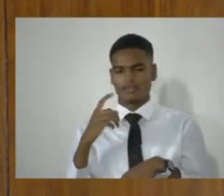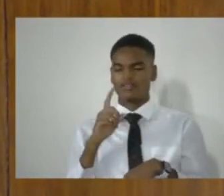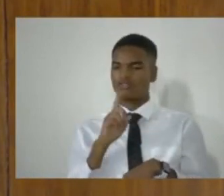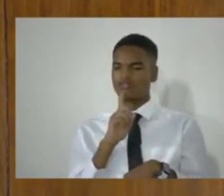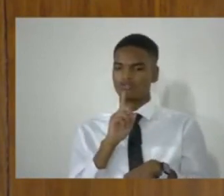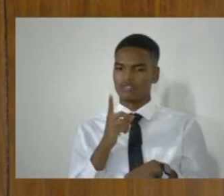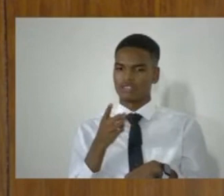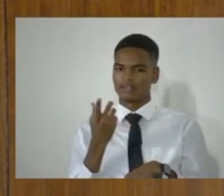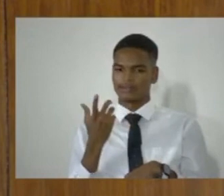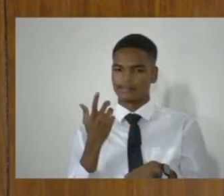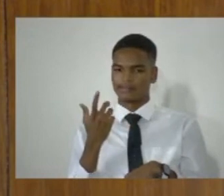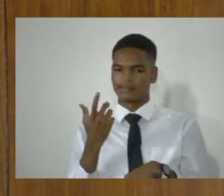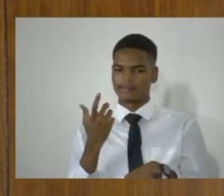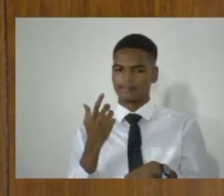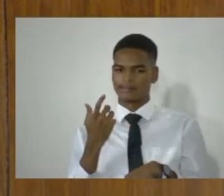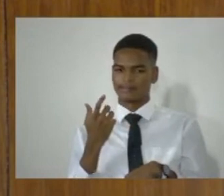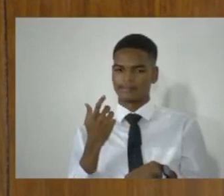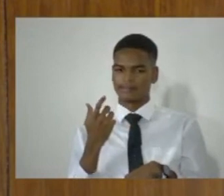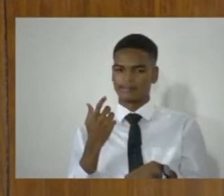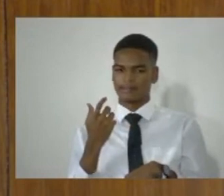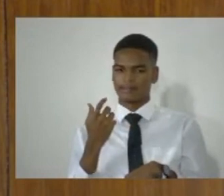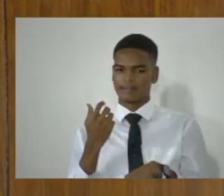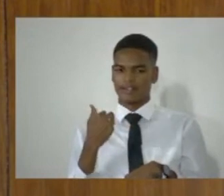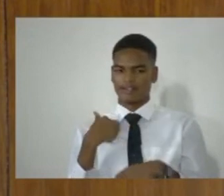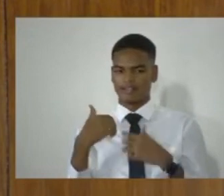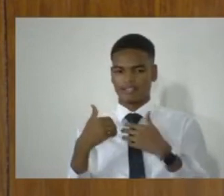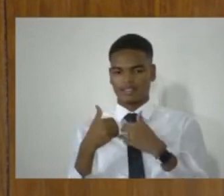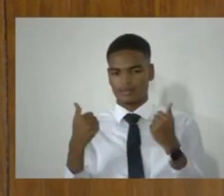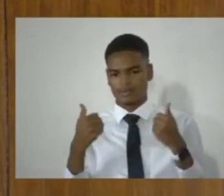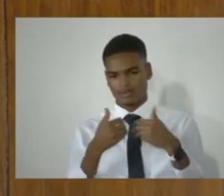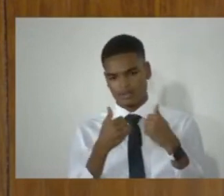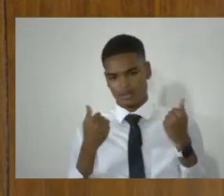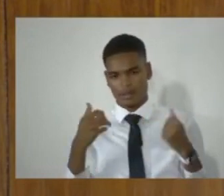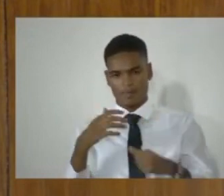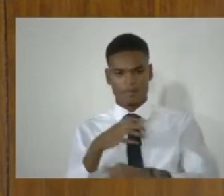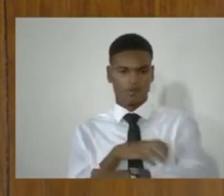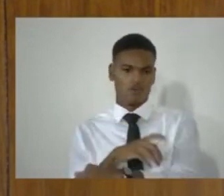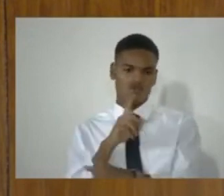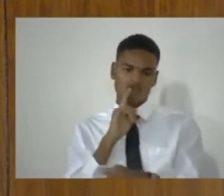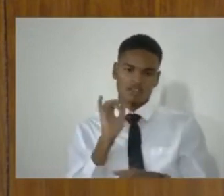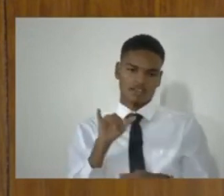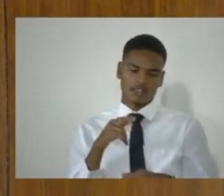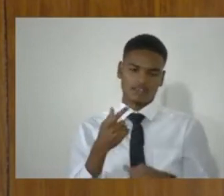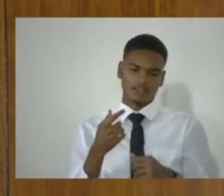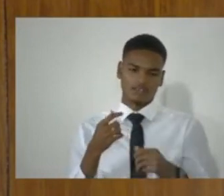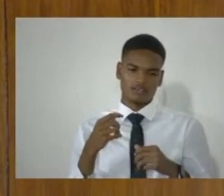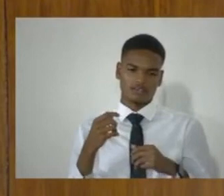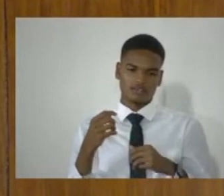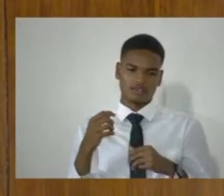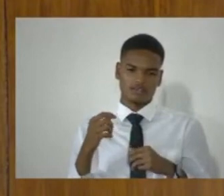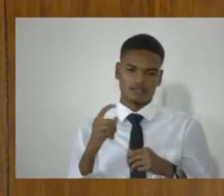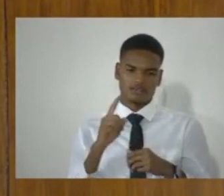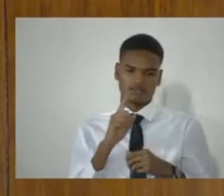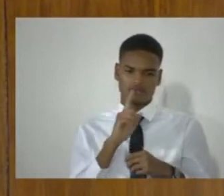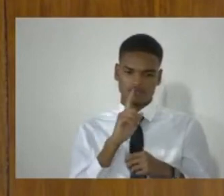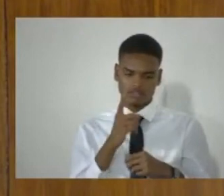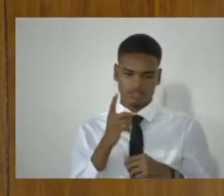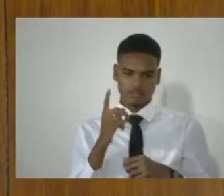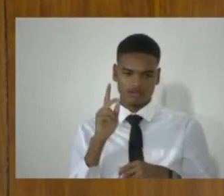it relates to the separation of powers, which is a fundamental principle of our governance arrangements,